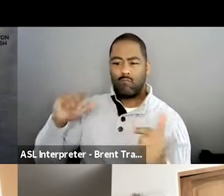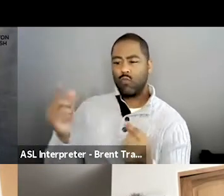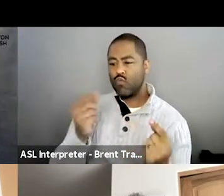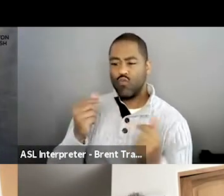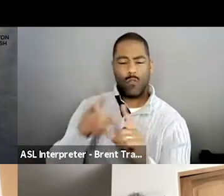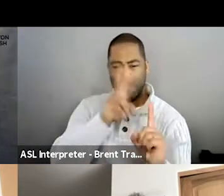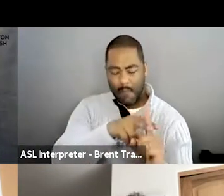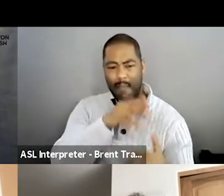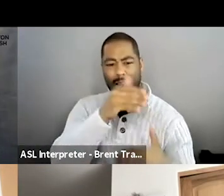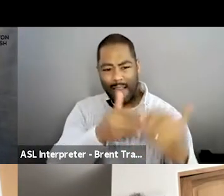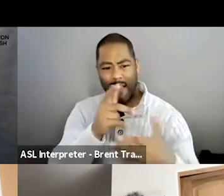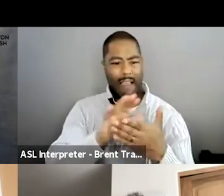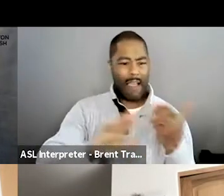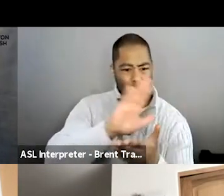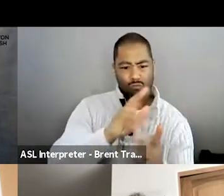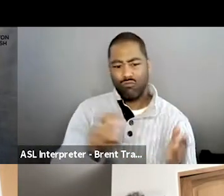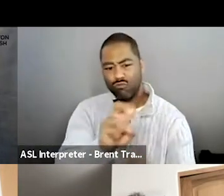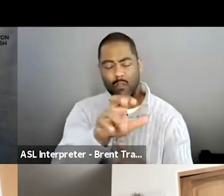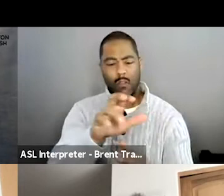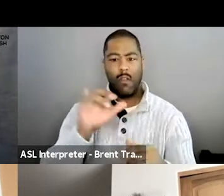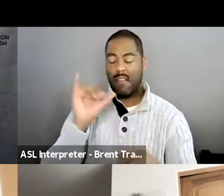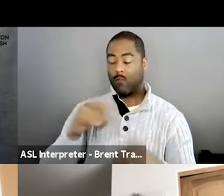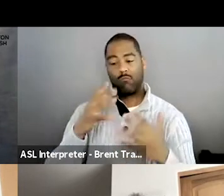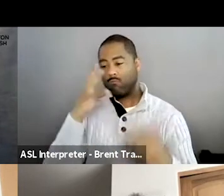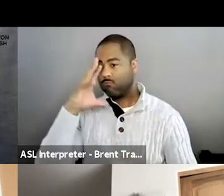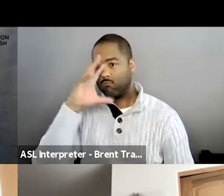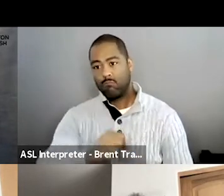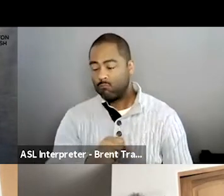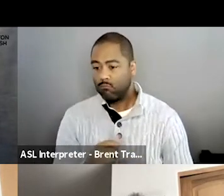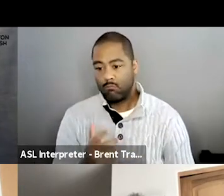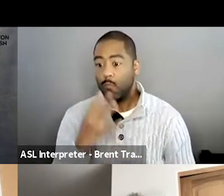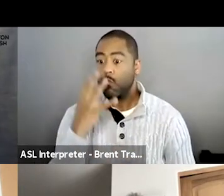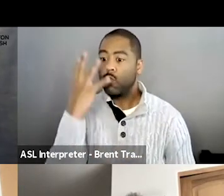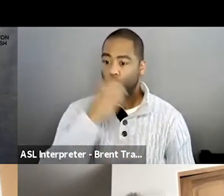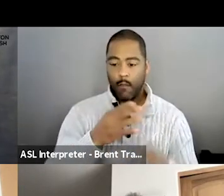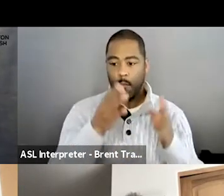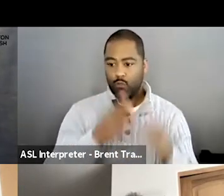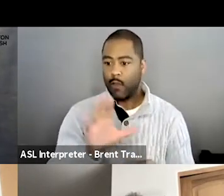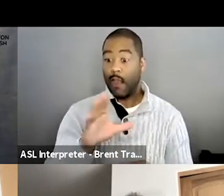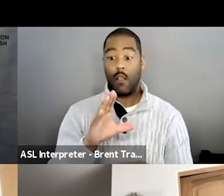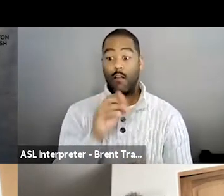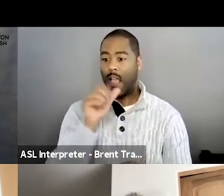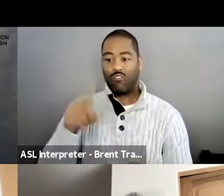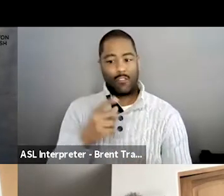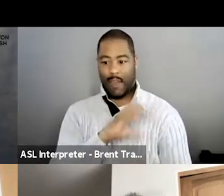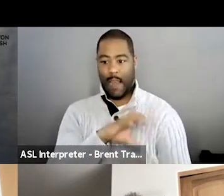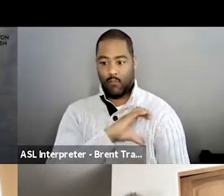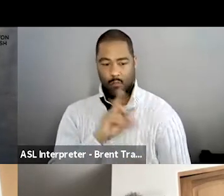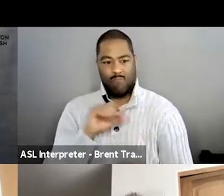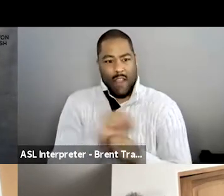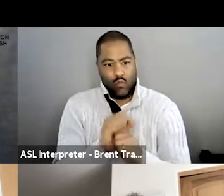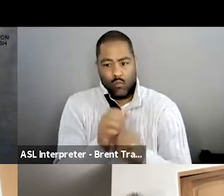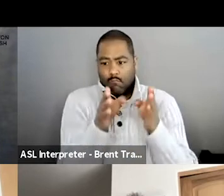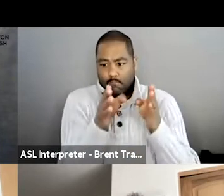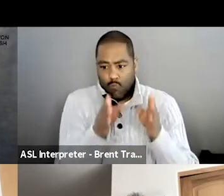besides just who she was as a character in the film. Yeah. And Brian, I mean, you, you know, we, we had a chance to